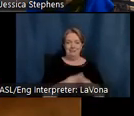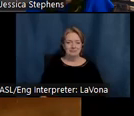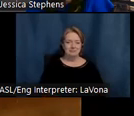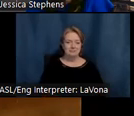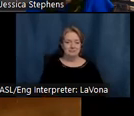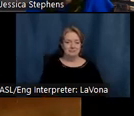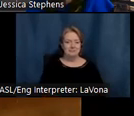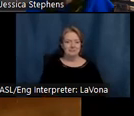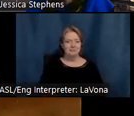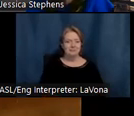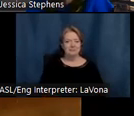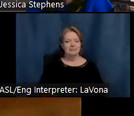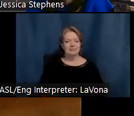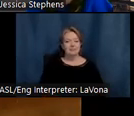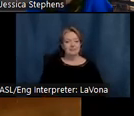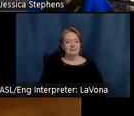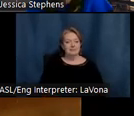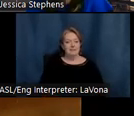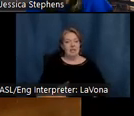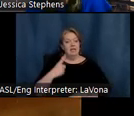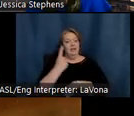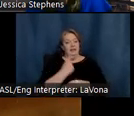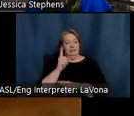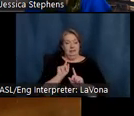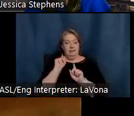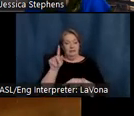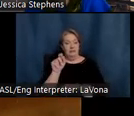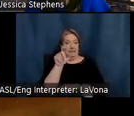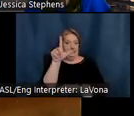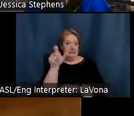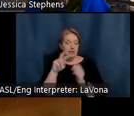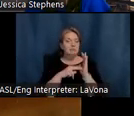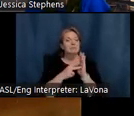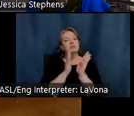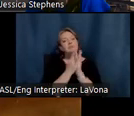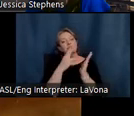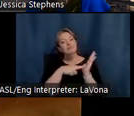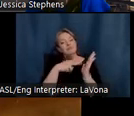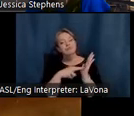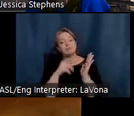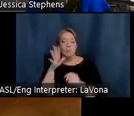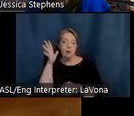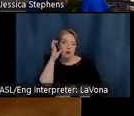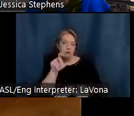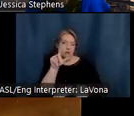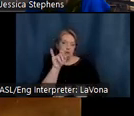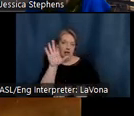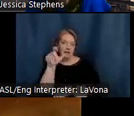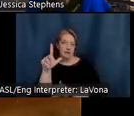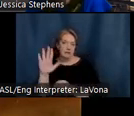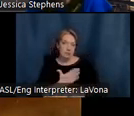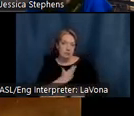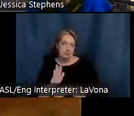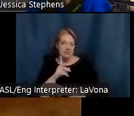A day at the seals would include reading a book or listening to classical music, specifically